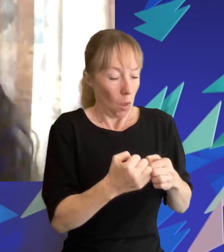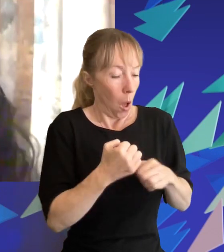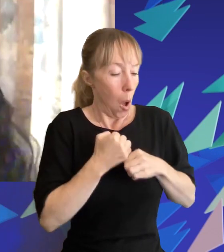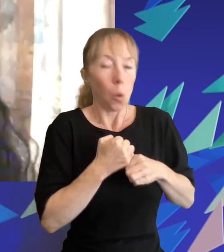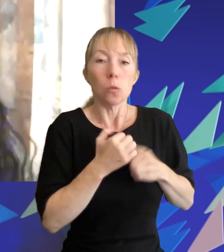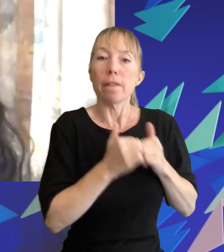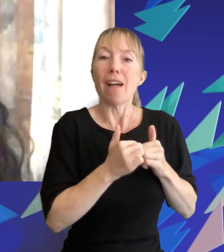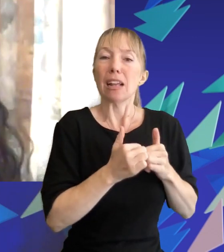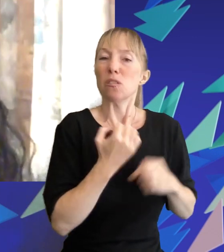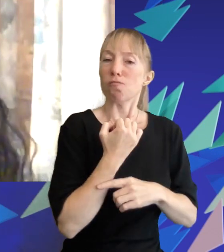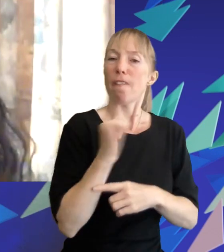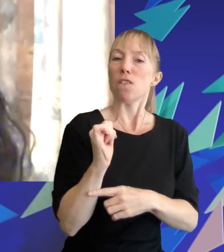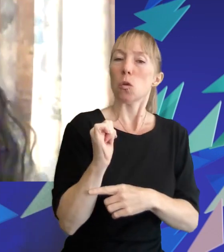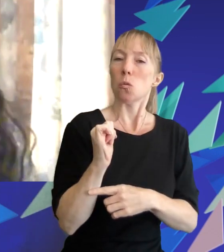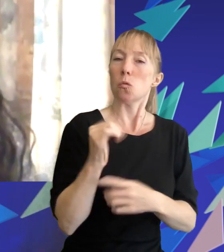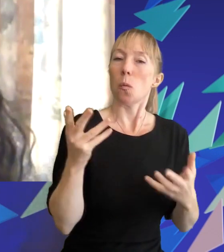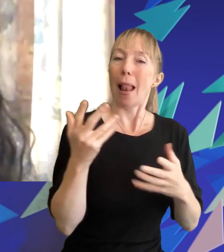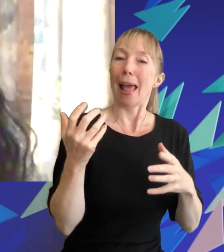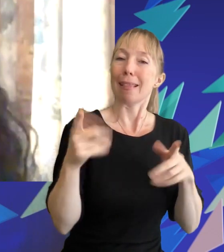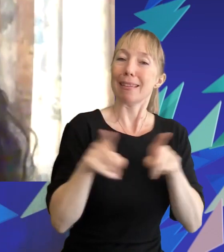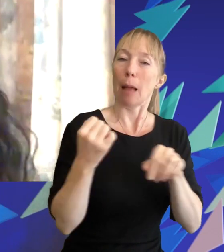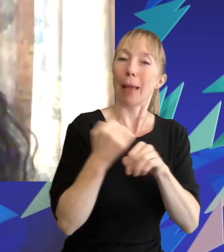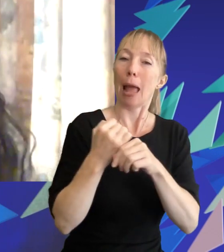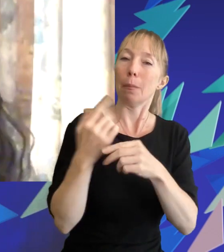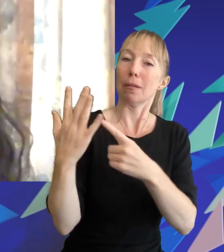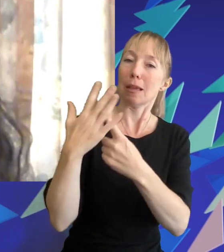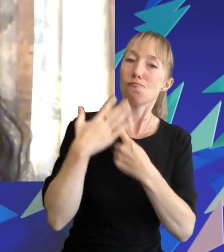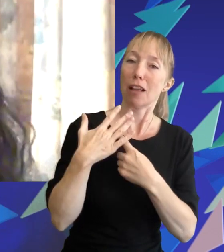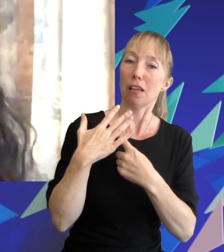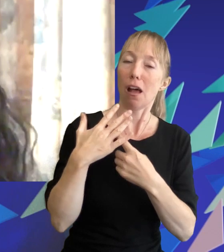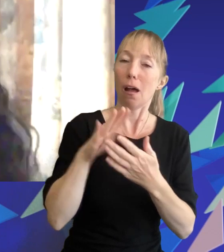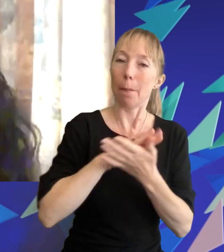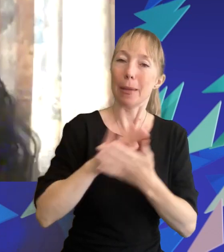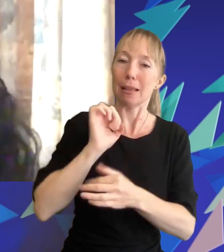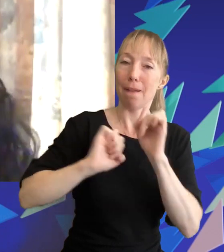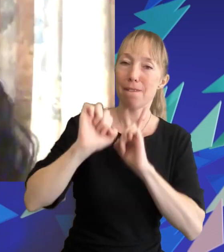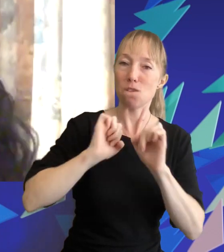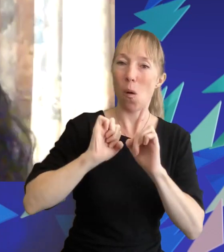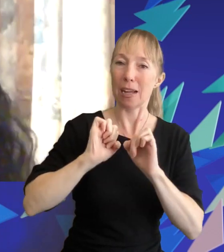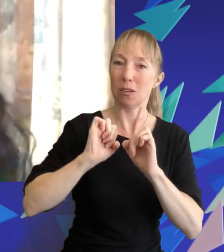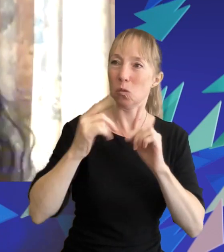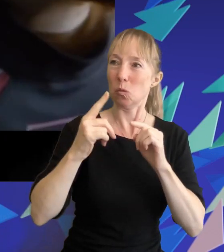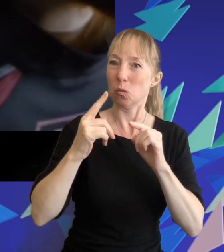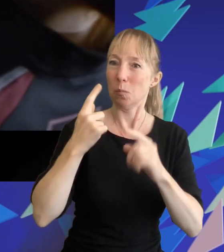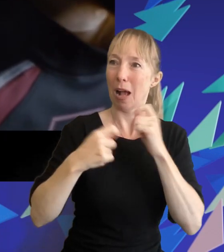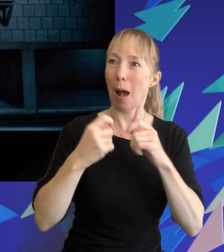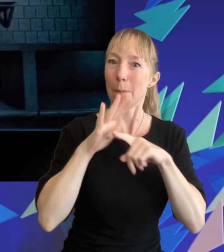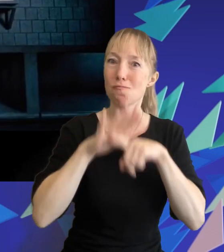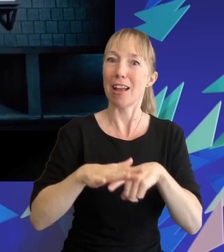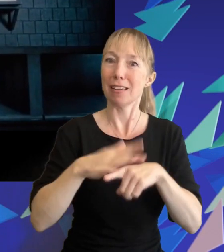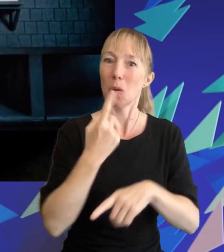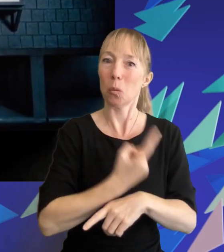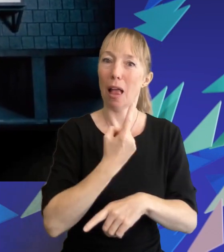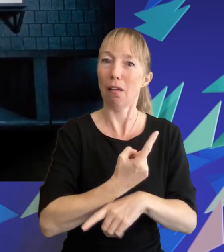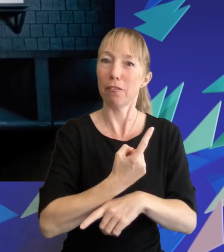refusing to play the game of the oppressor in order to avoid becoming uh just like the oppressor yourself not to